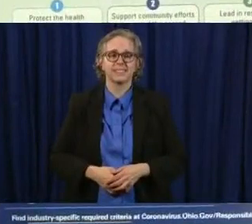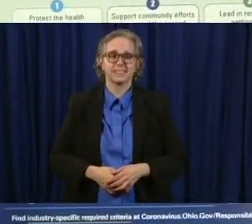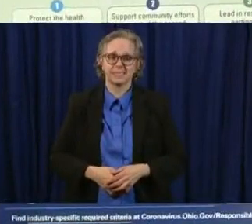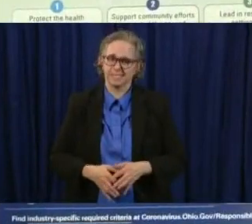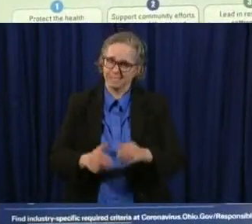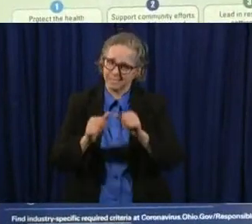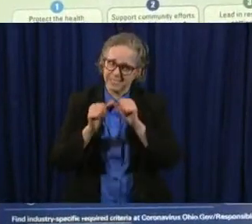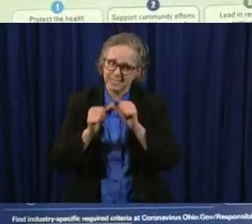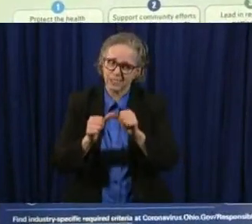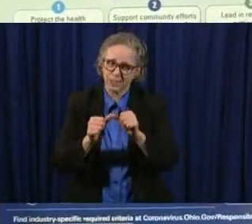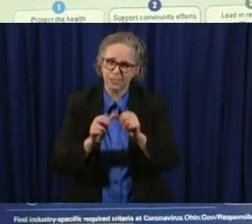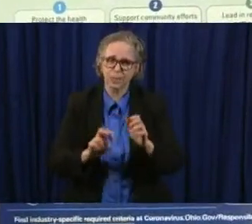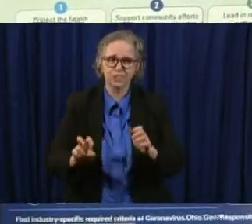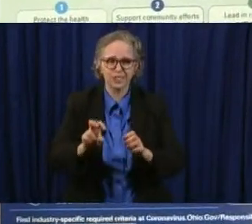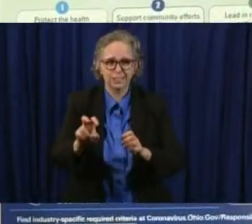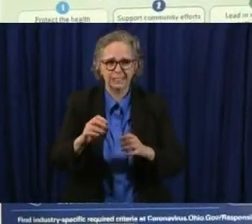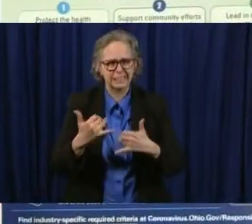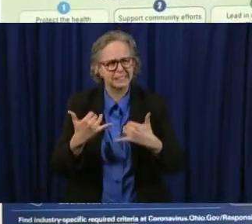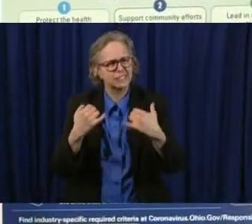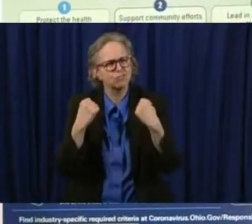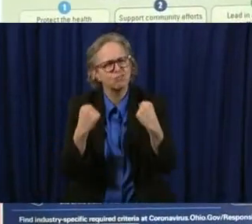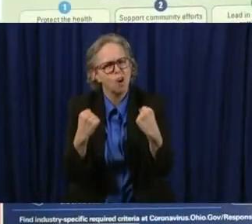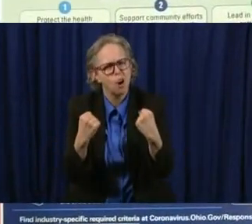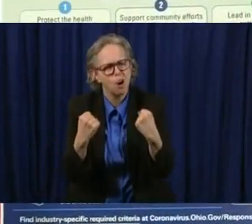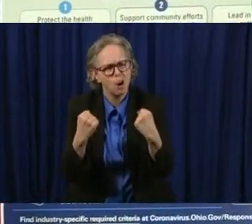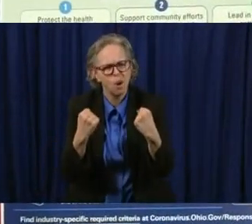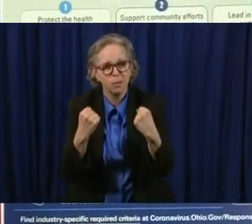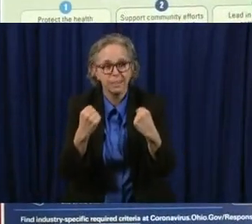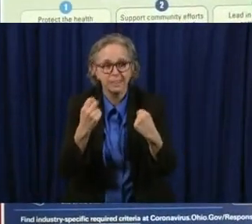stay strong everybody we'll see you all tomorrow at two o'clock you